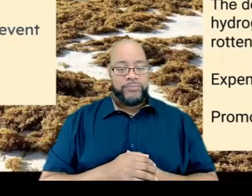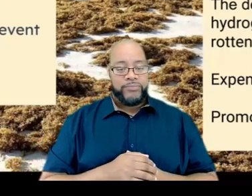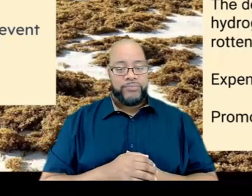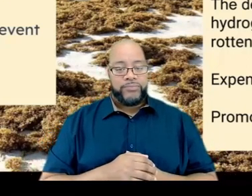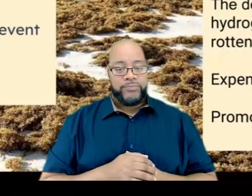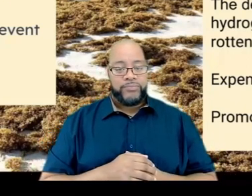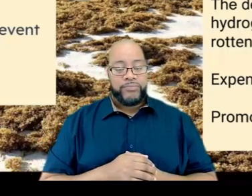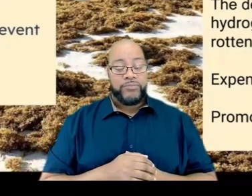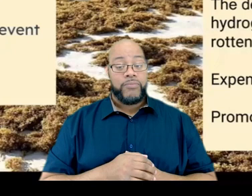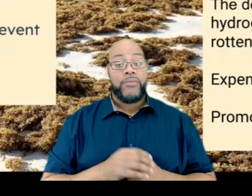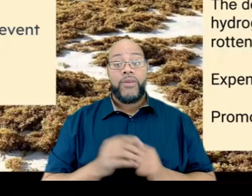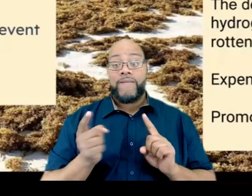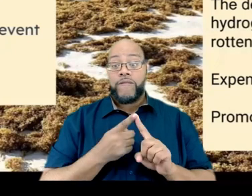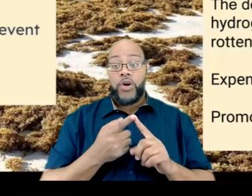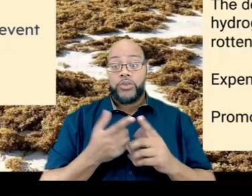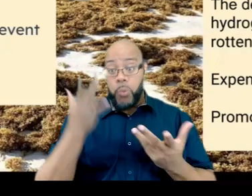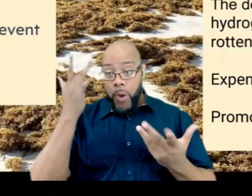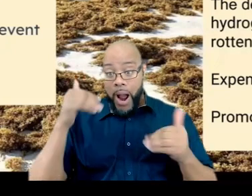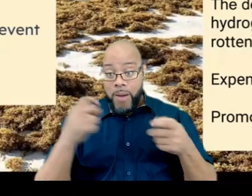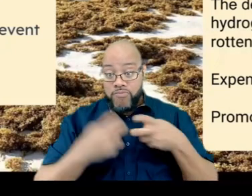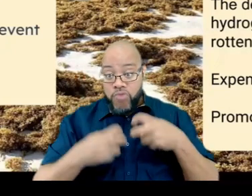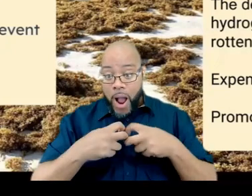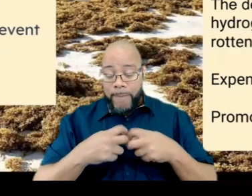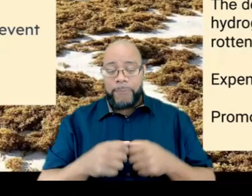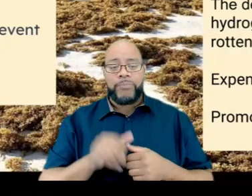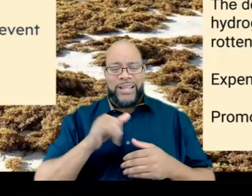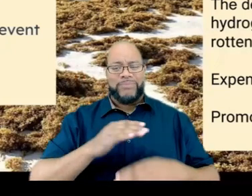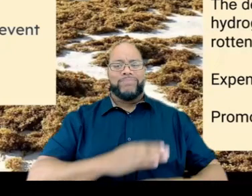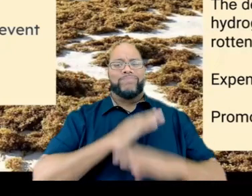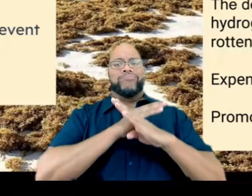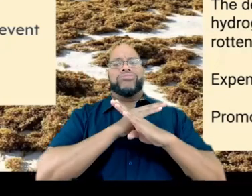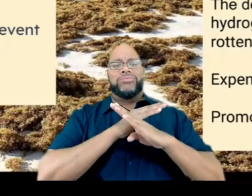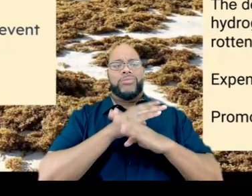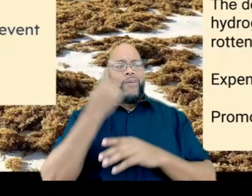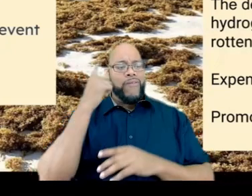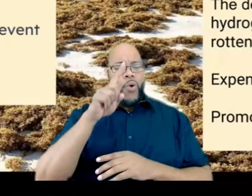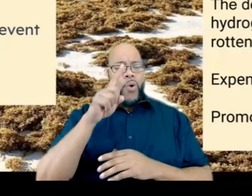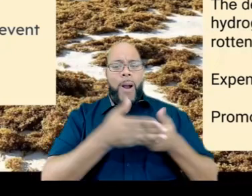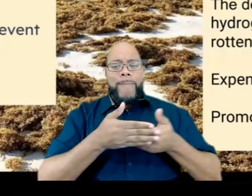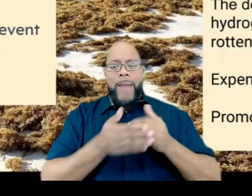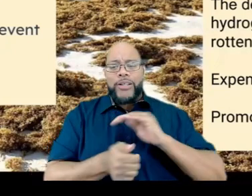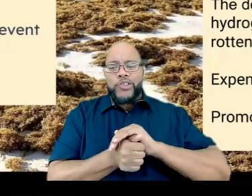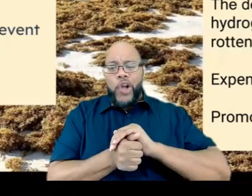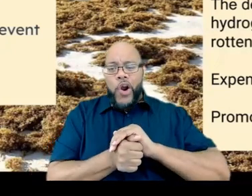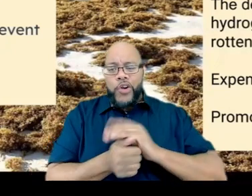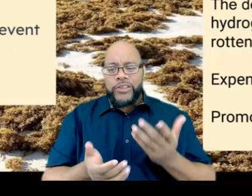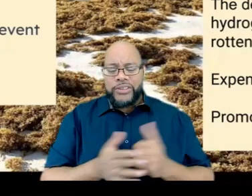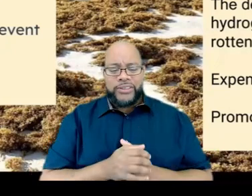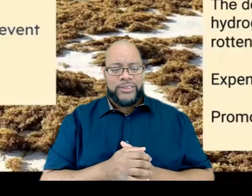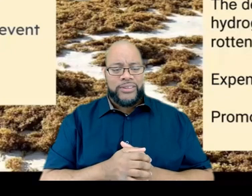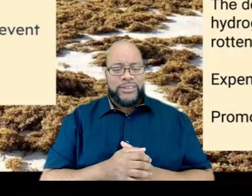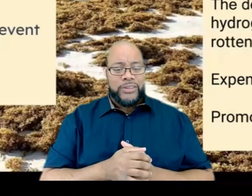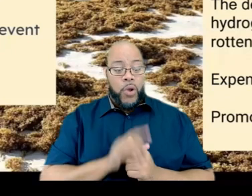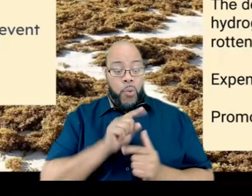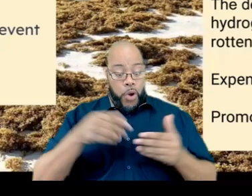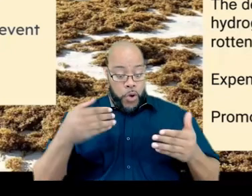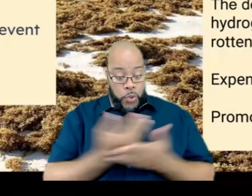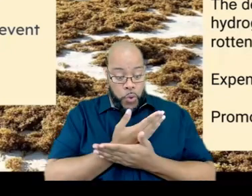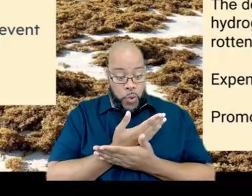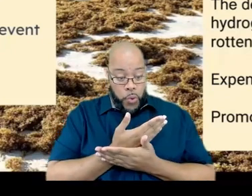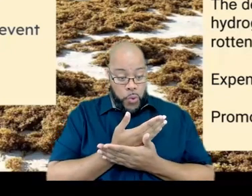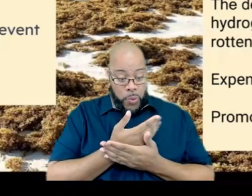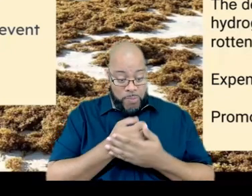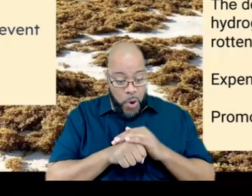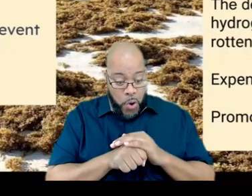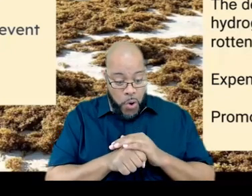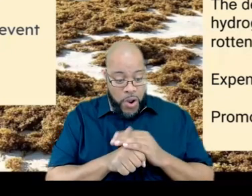First thing, it would work as an obstacle course for baby sea turtle hatchlings. Once they hatch, they have only